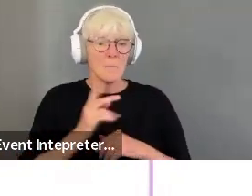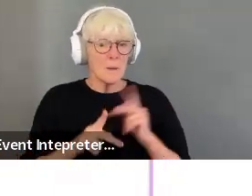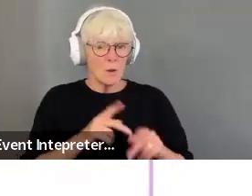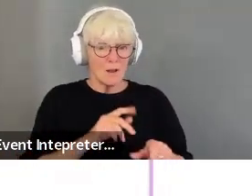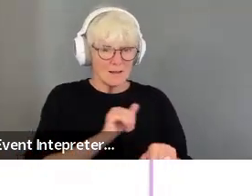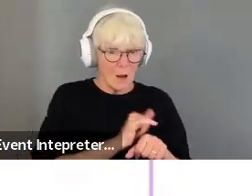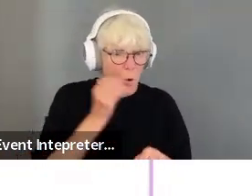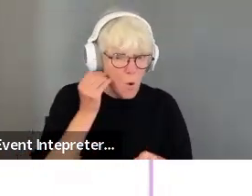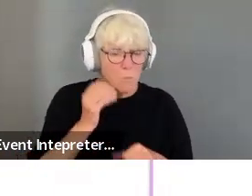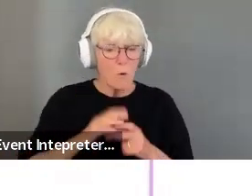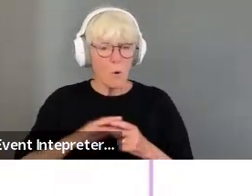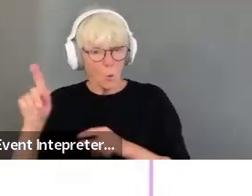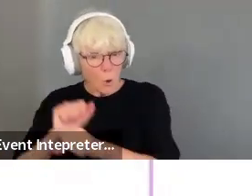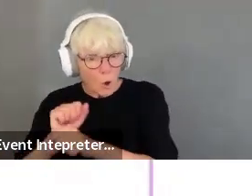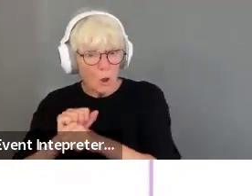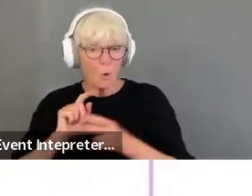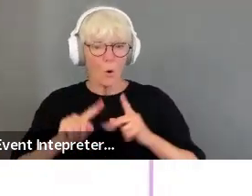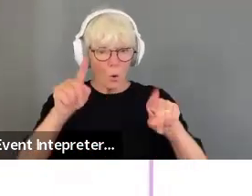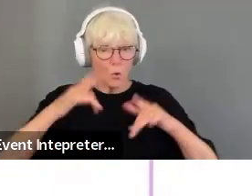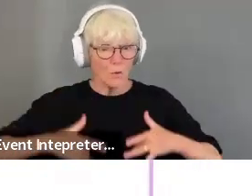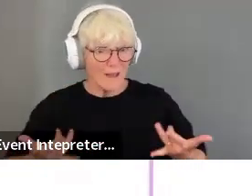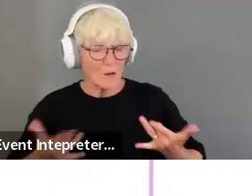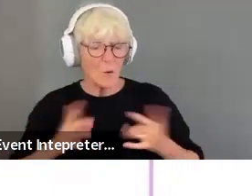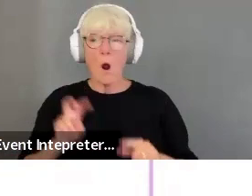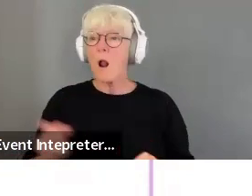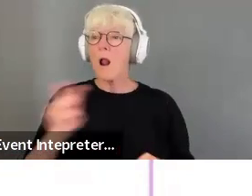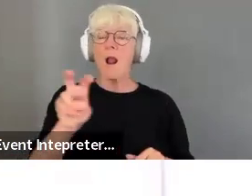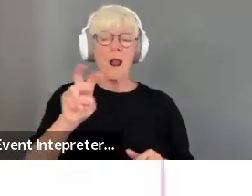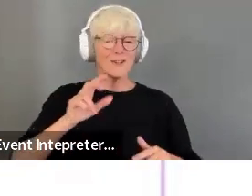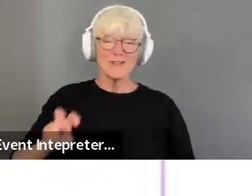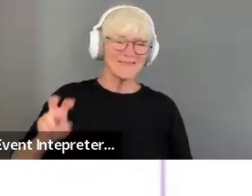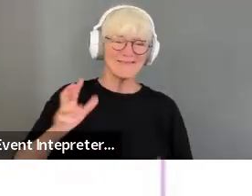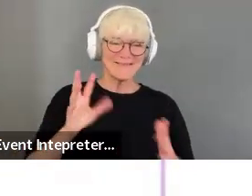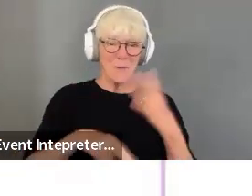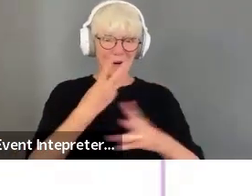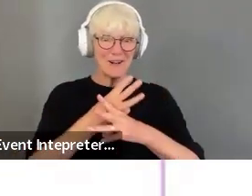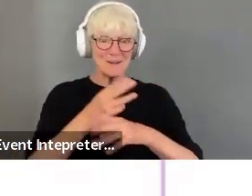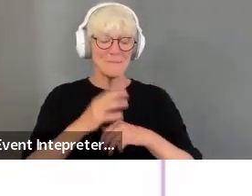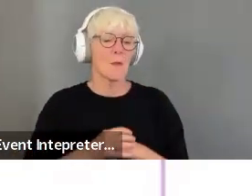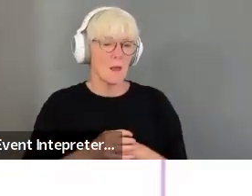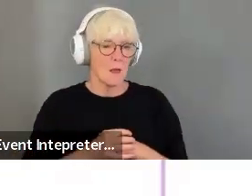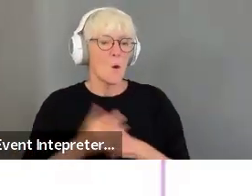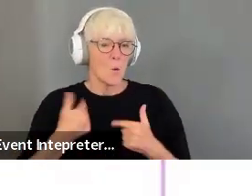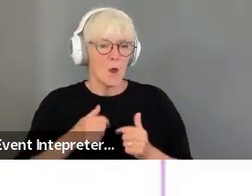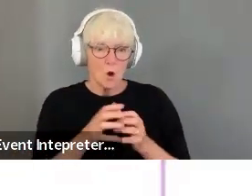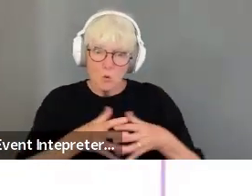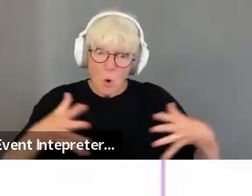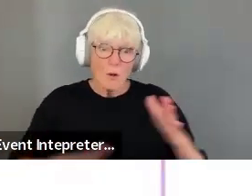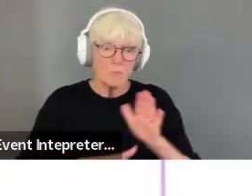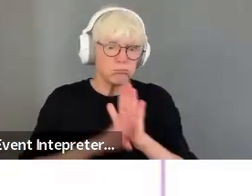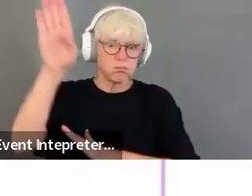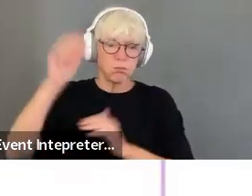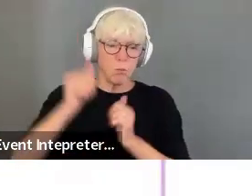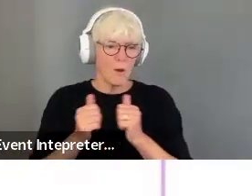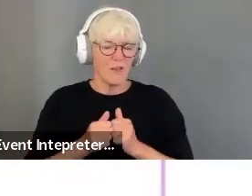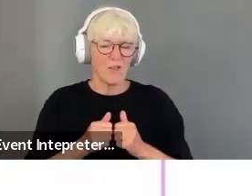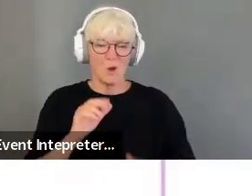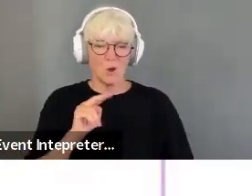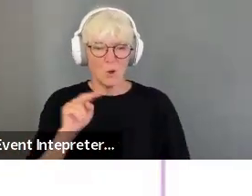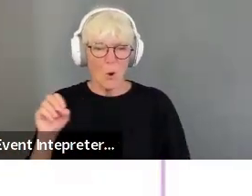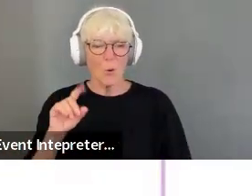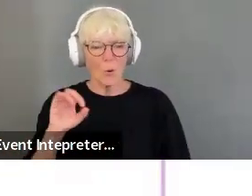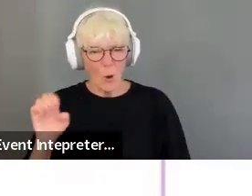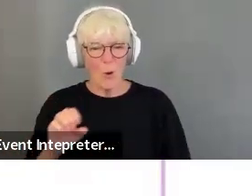work, at events, and yes, while out exploring the world. We're currently operating and growing with a pretty scrappy, no-code MVP,